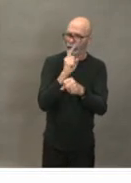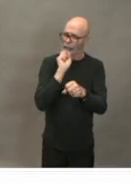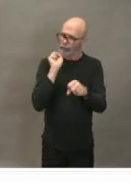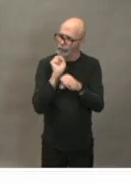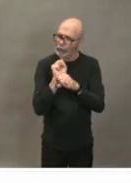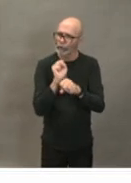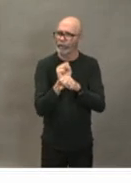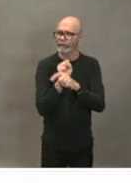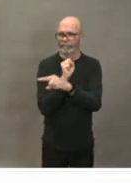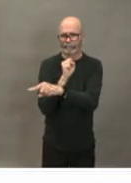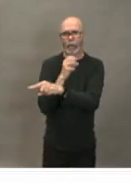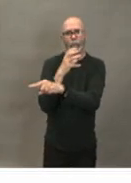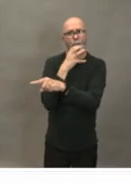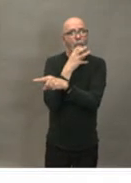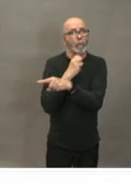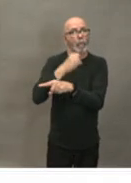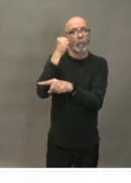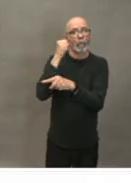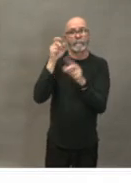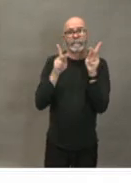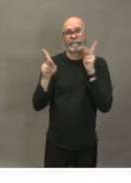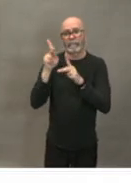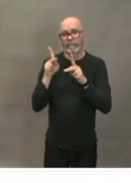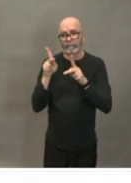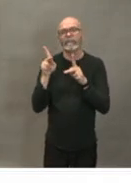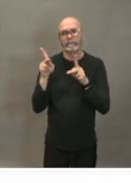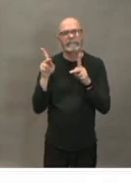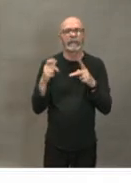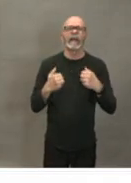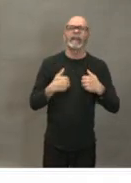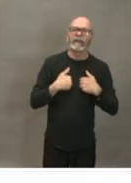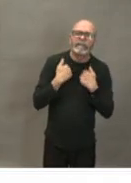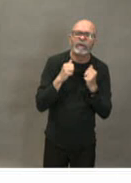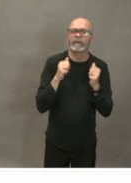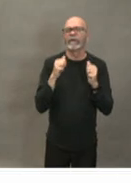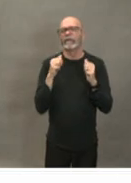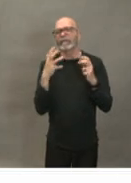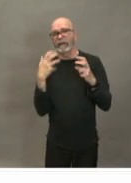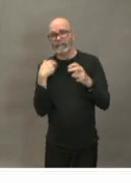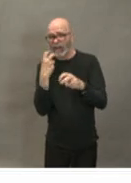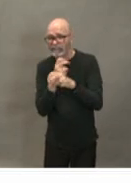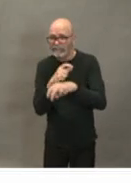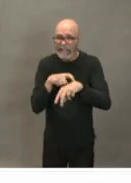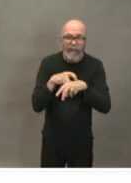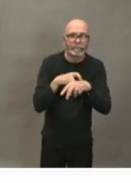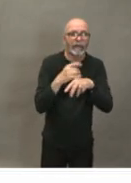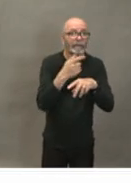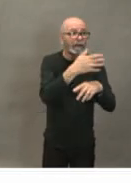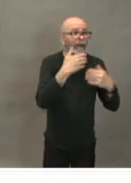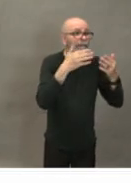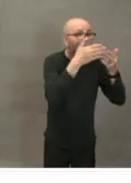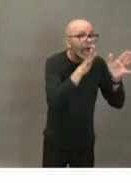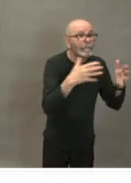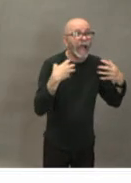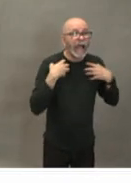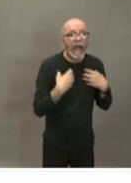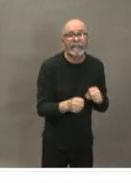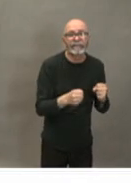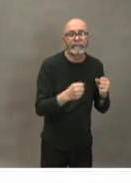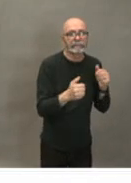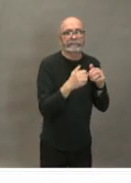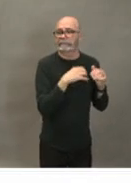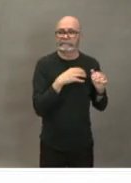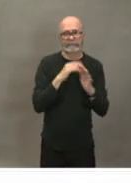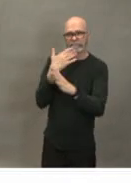facilities and so as we as we work in all our public health measures and and uh those things that that's an objective